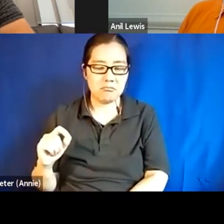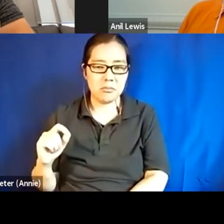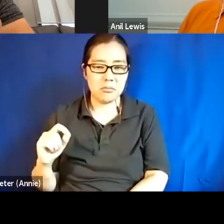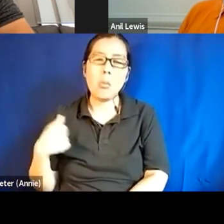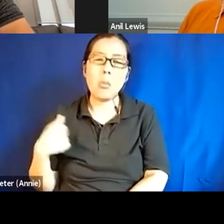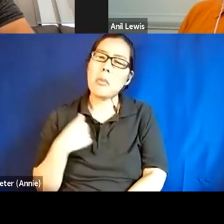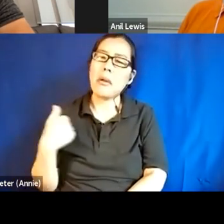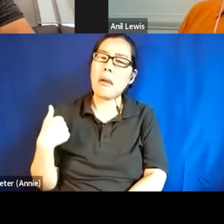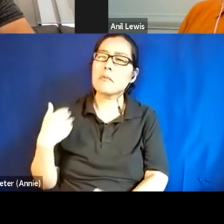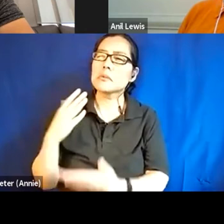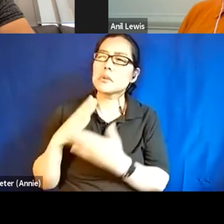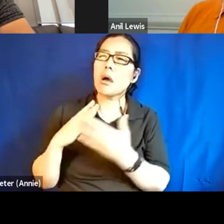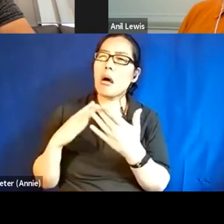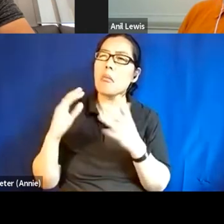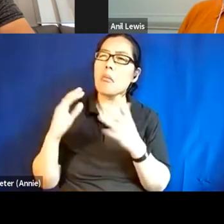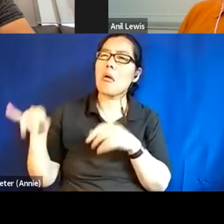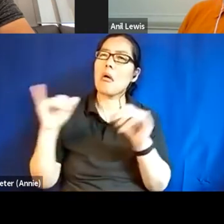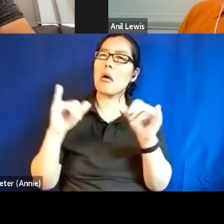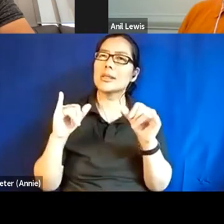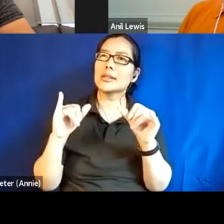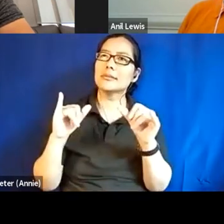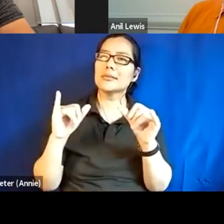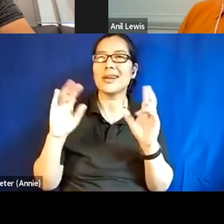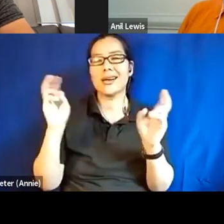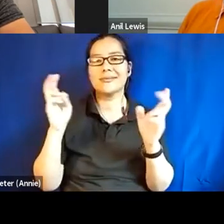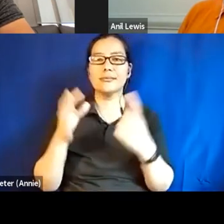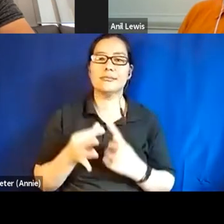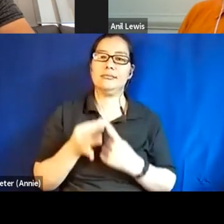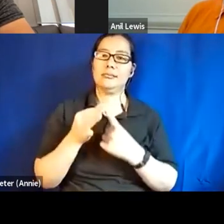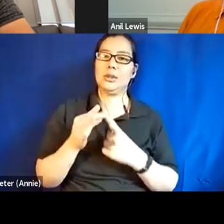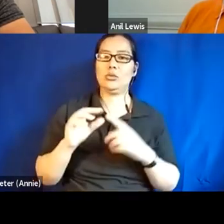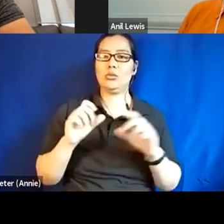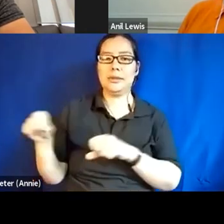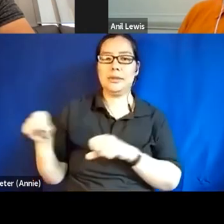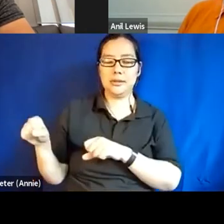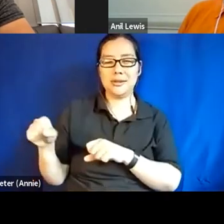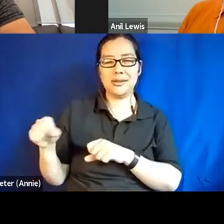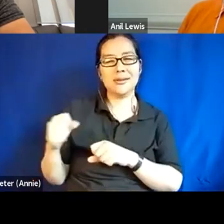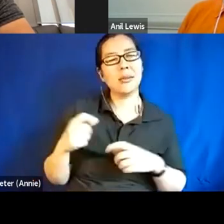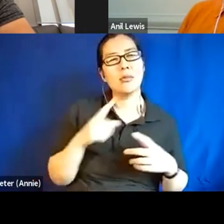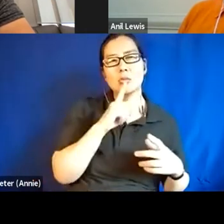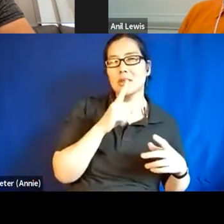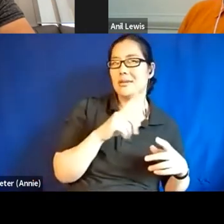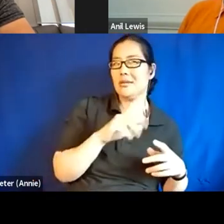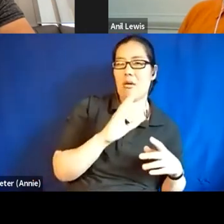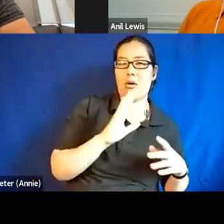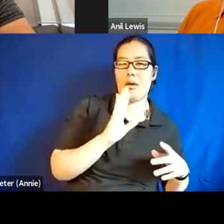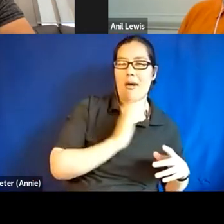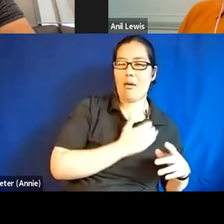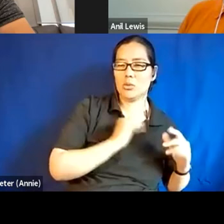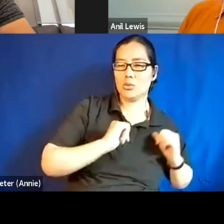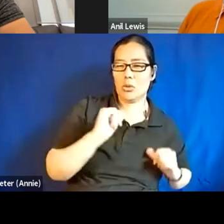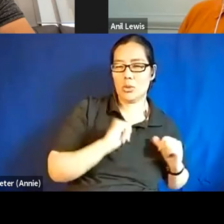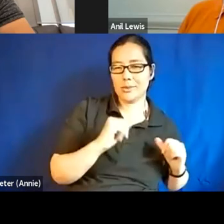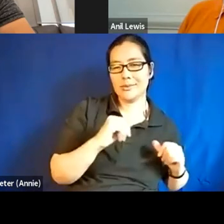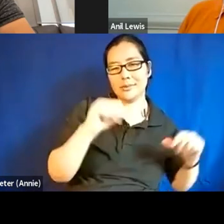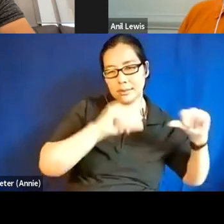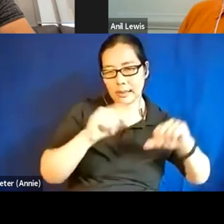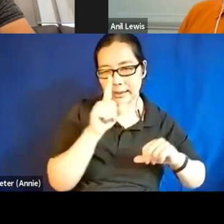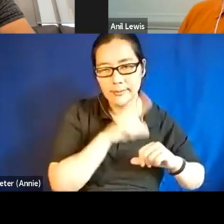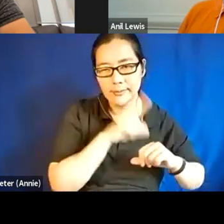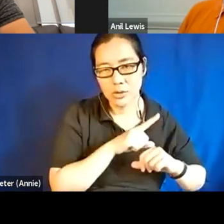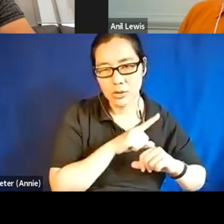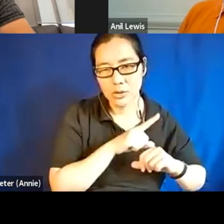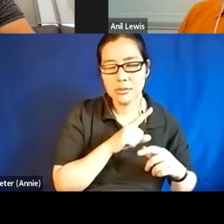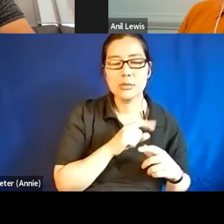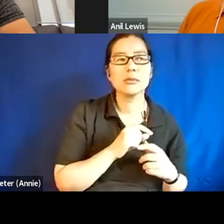like special abilities in some ways, but I would say it's a science fiction show as I keep saying. But, uh, also I would